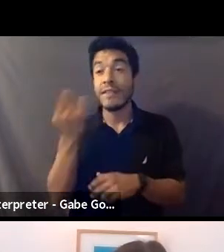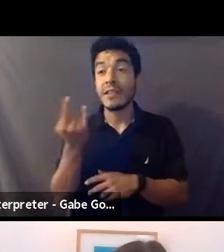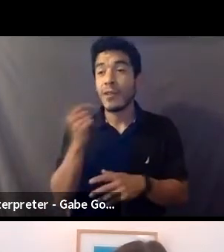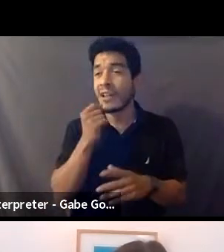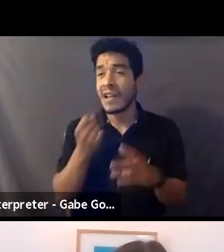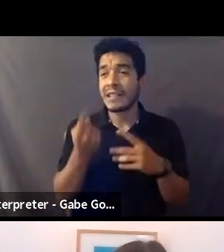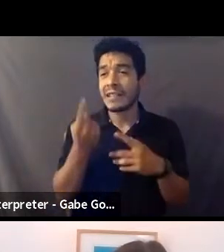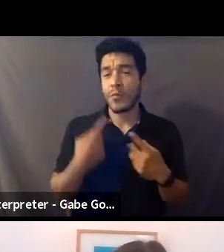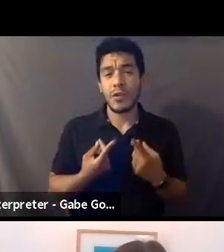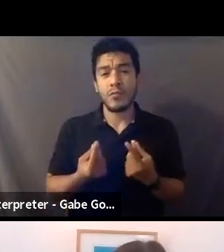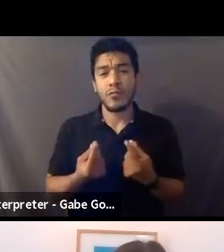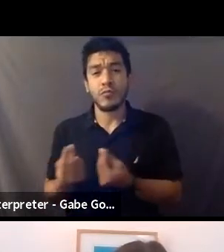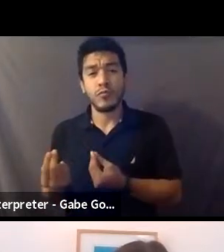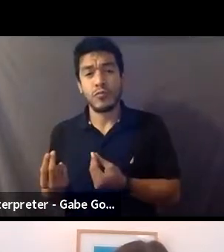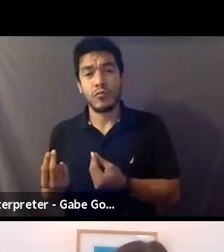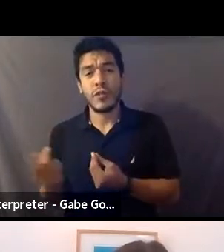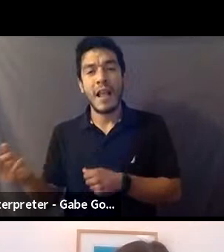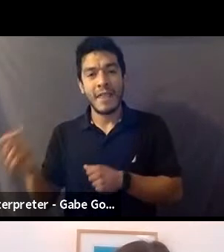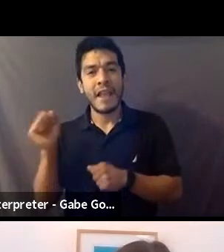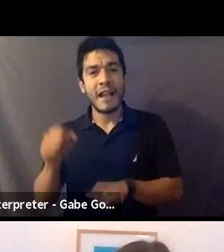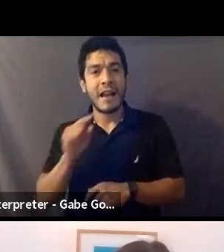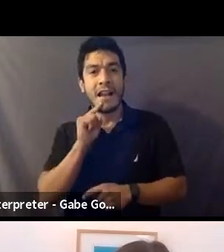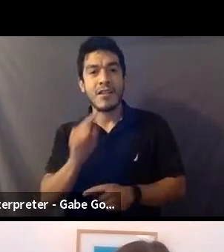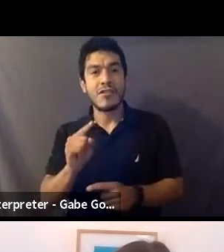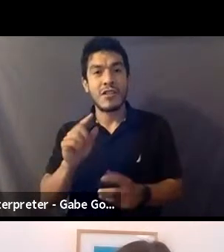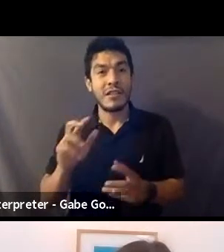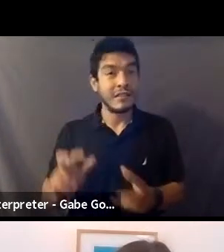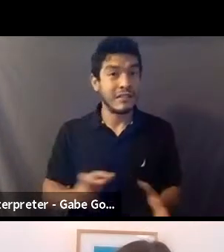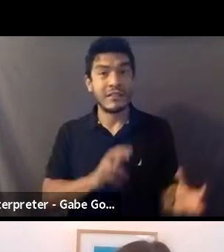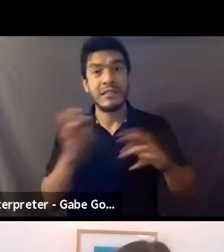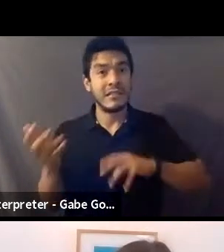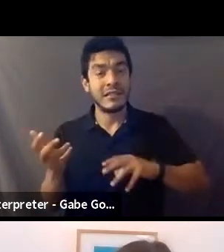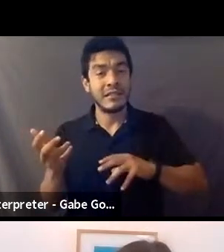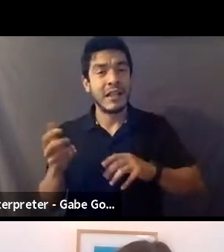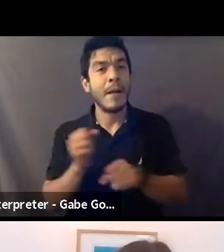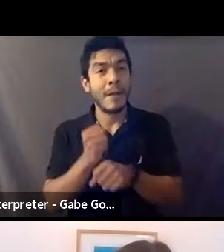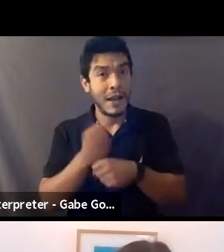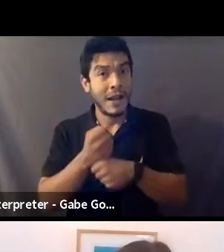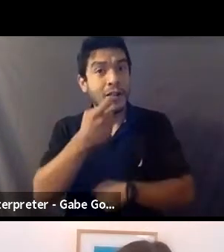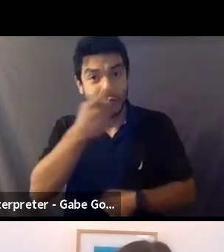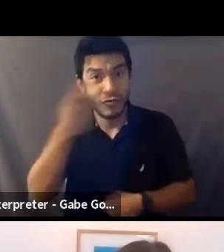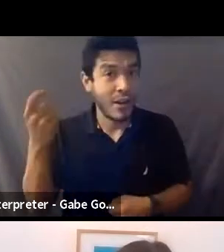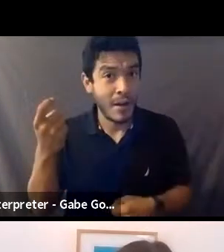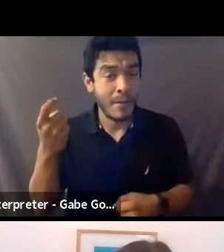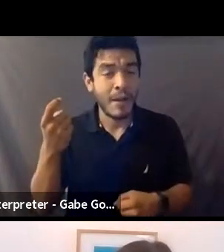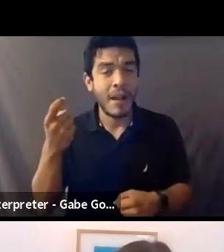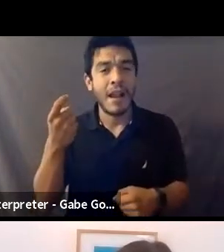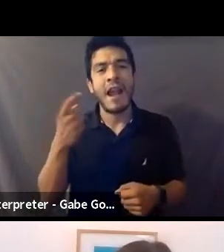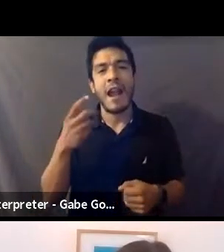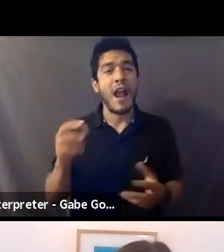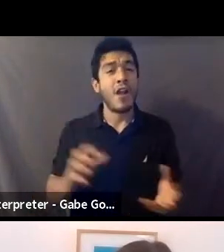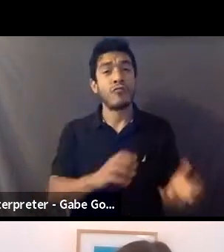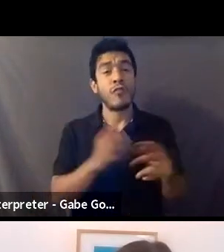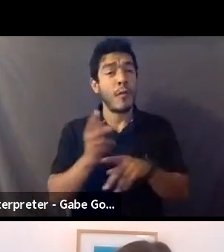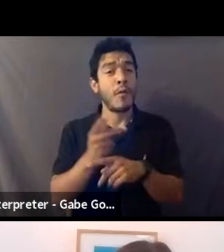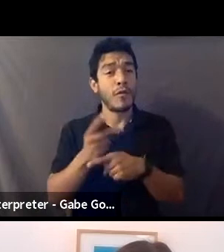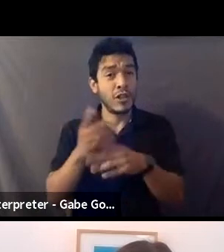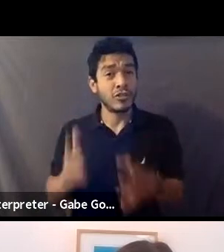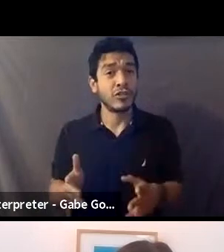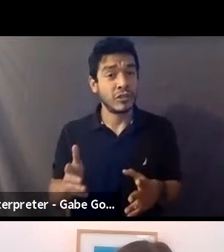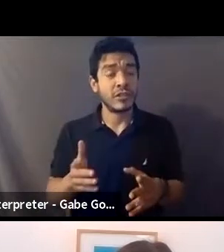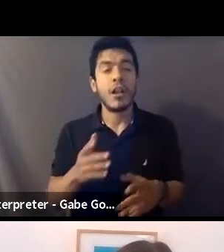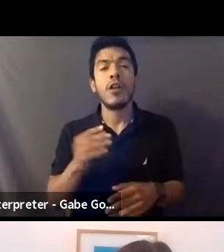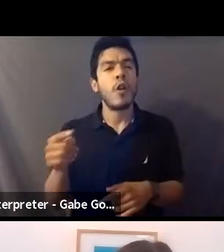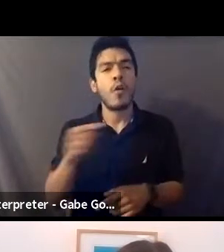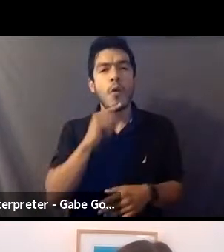they can actually generate trauma and they can get in the way of a production. So we're always going to